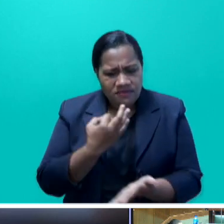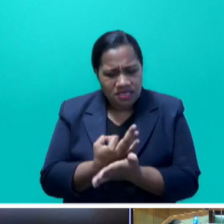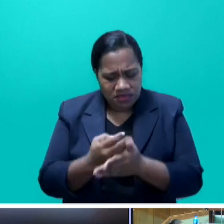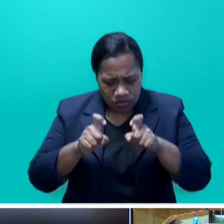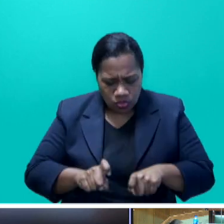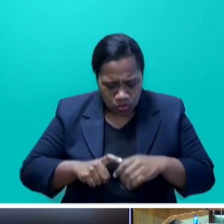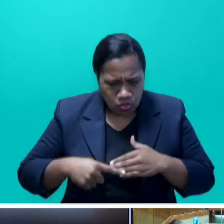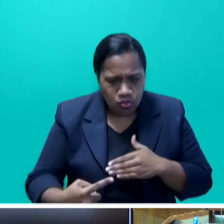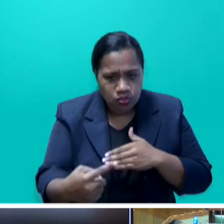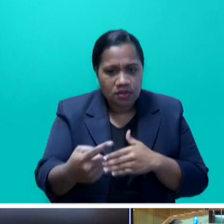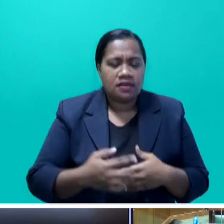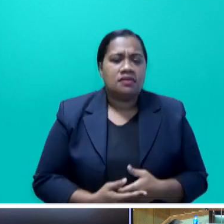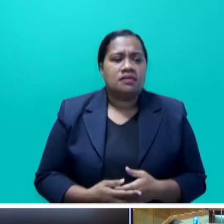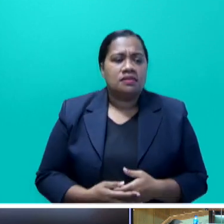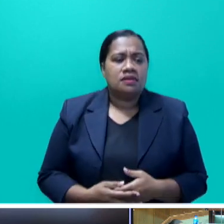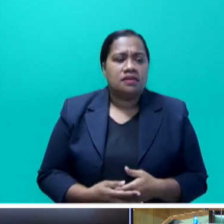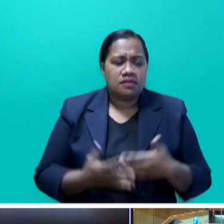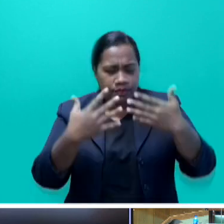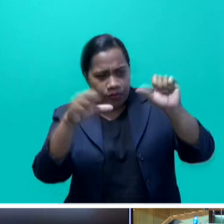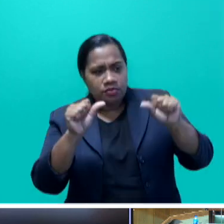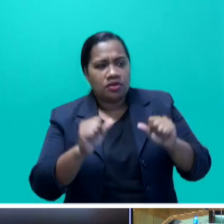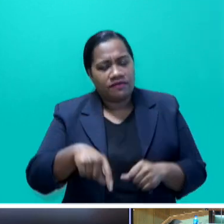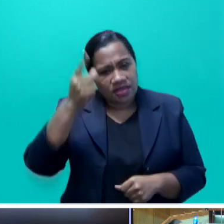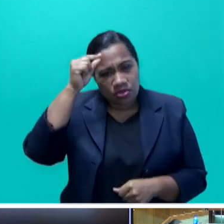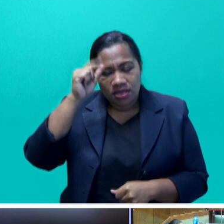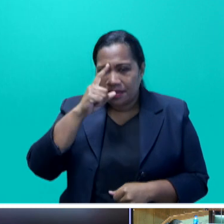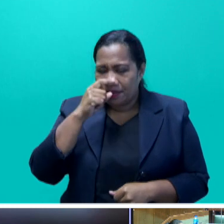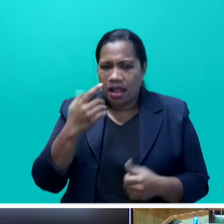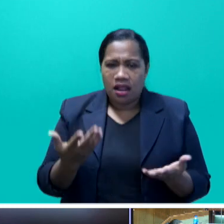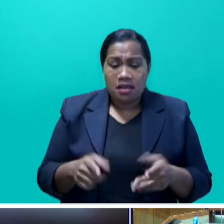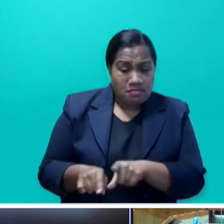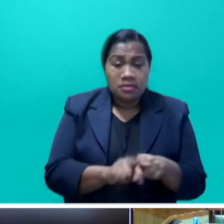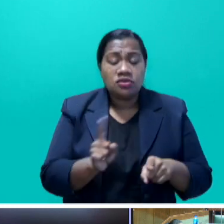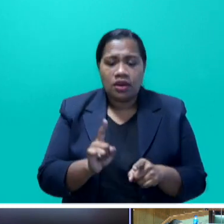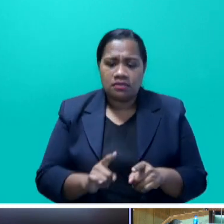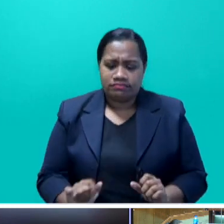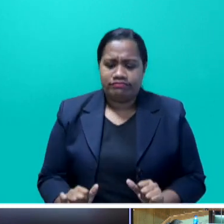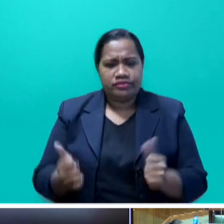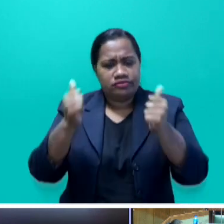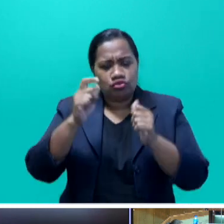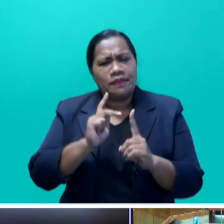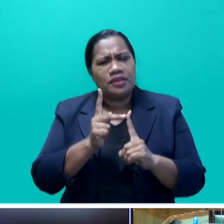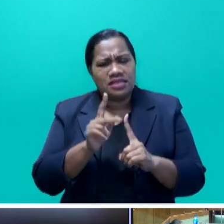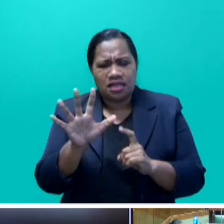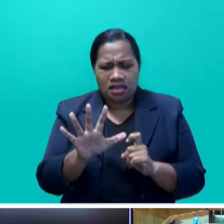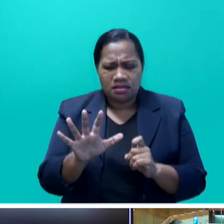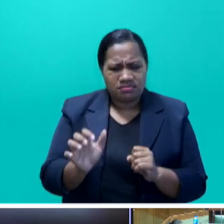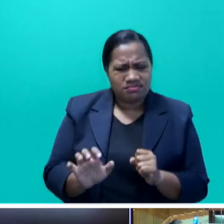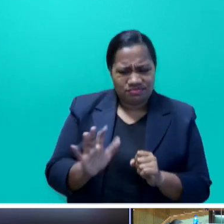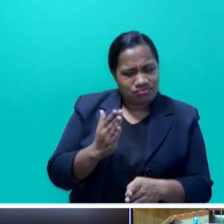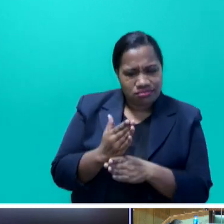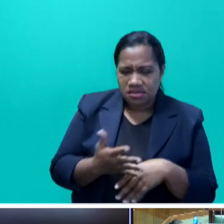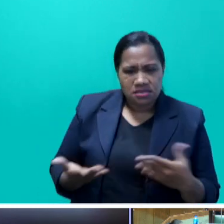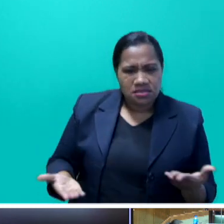Itauke people, because that means an end to their political careers. Honorable Nga Voka is going on about